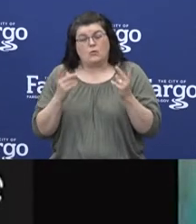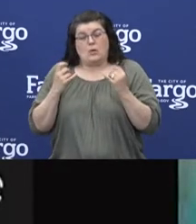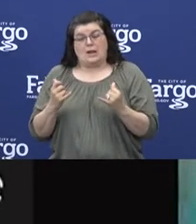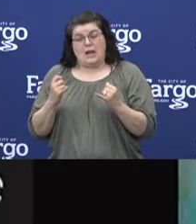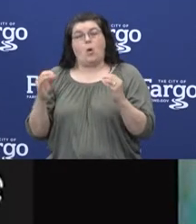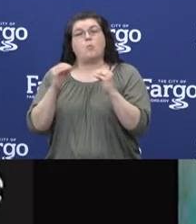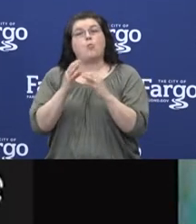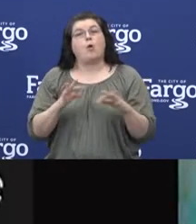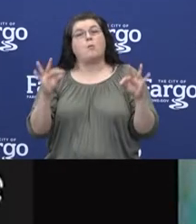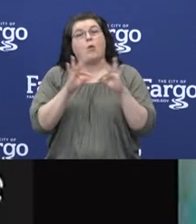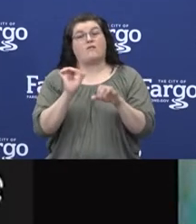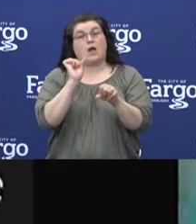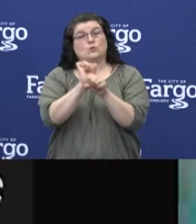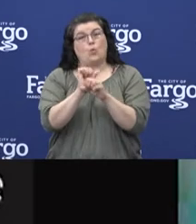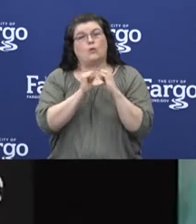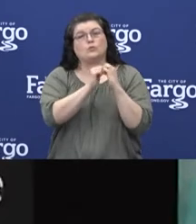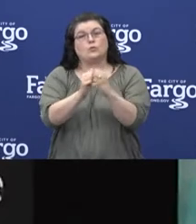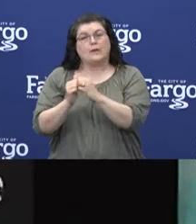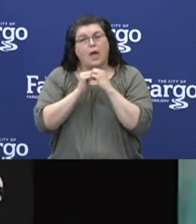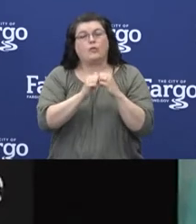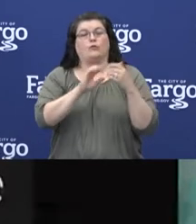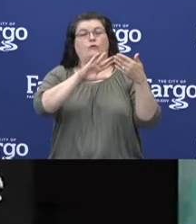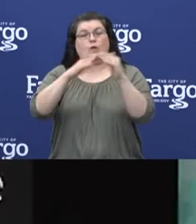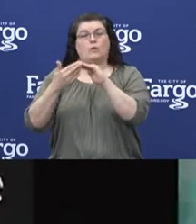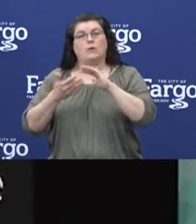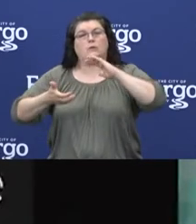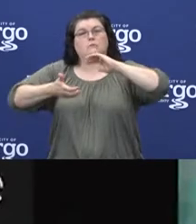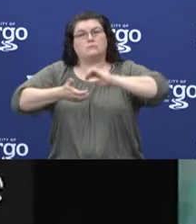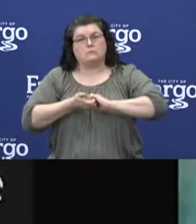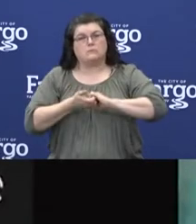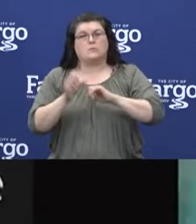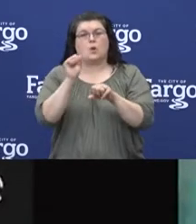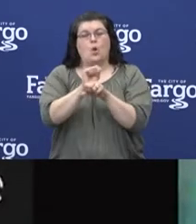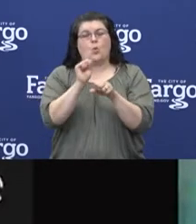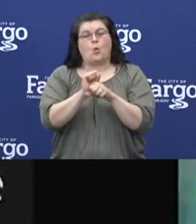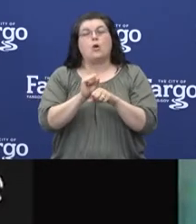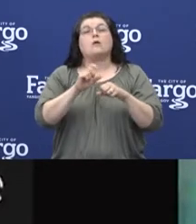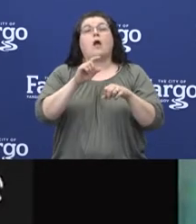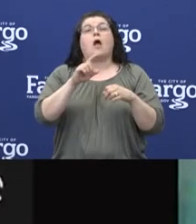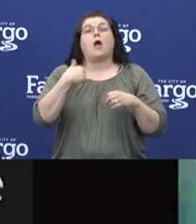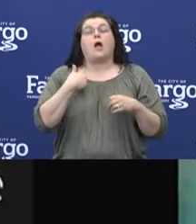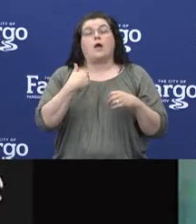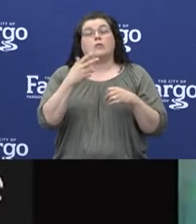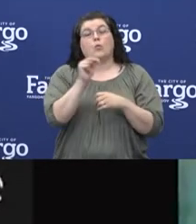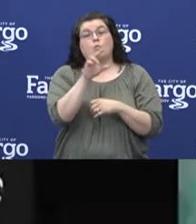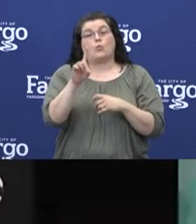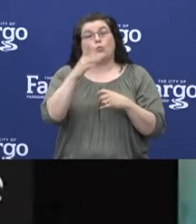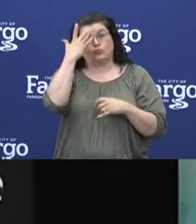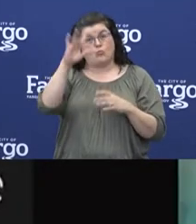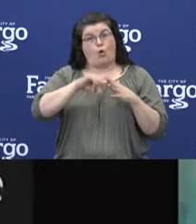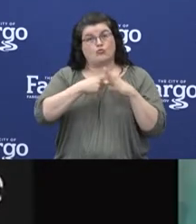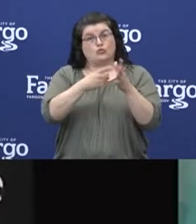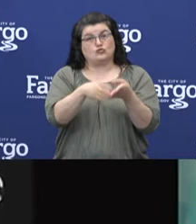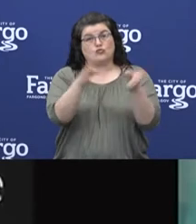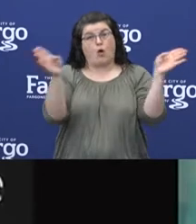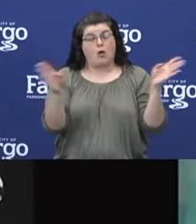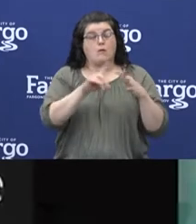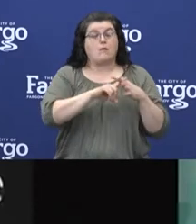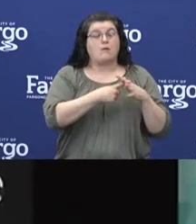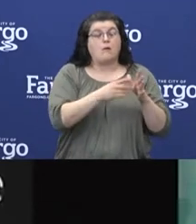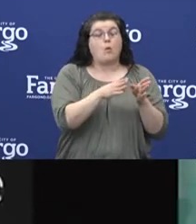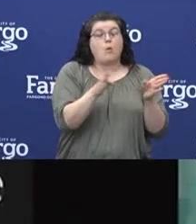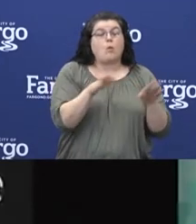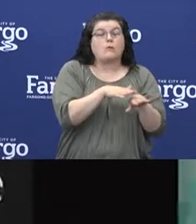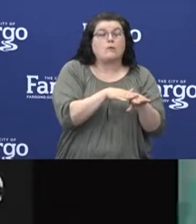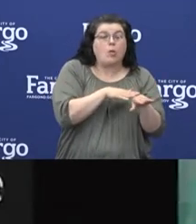more important to work together as a community to slowly expand the North Dakota Smart Restart efforts while adhering to all the prevention measures